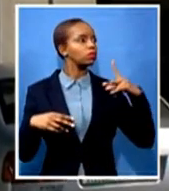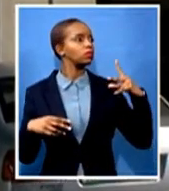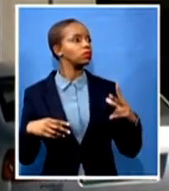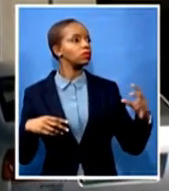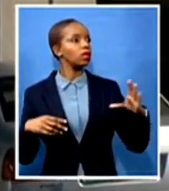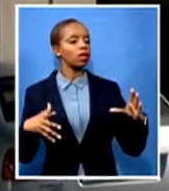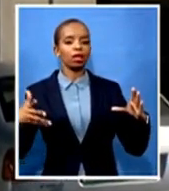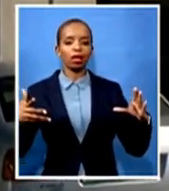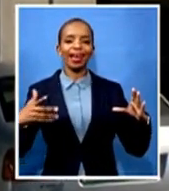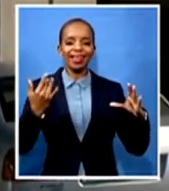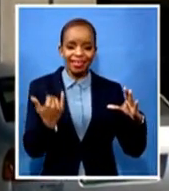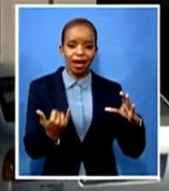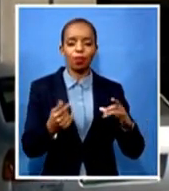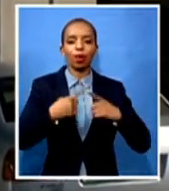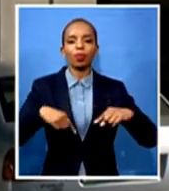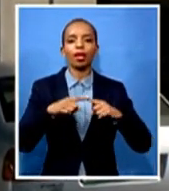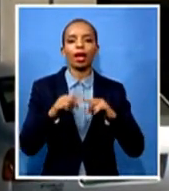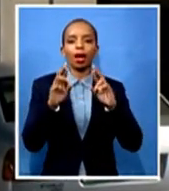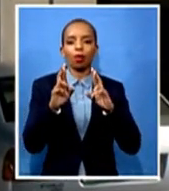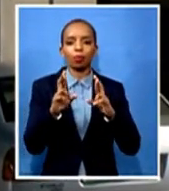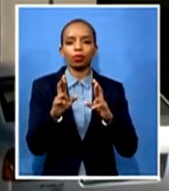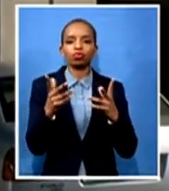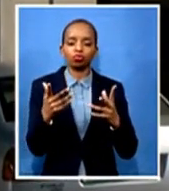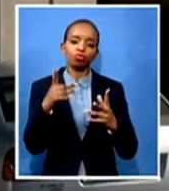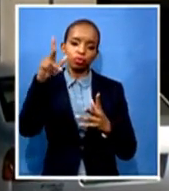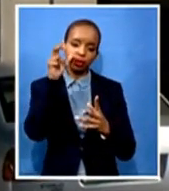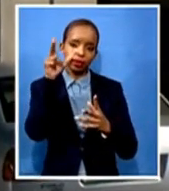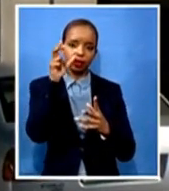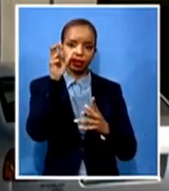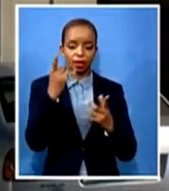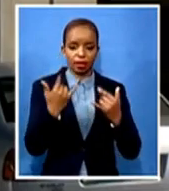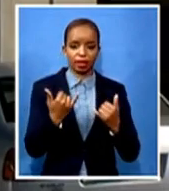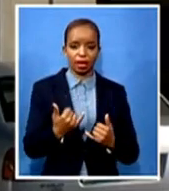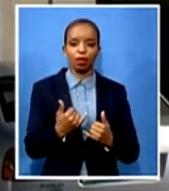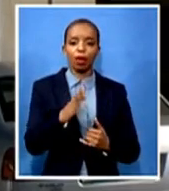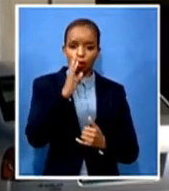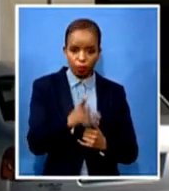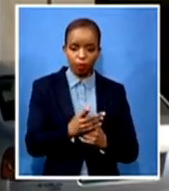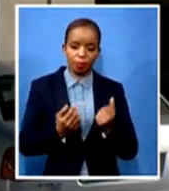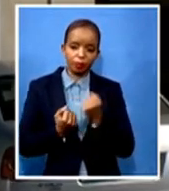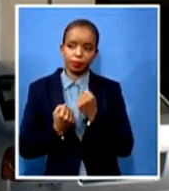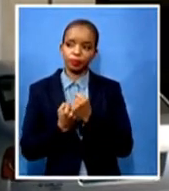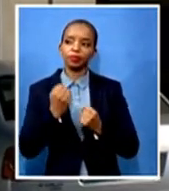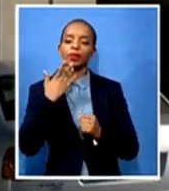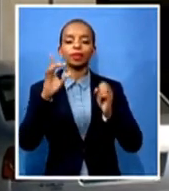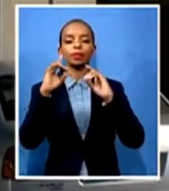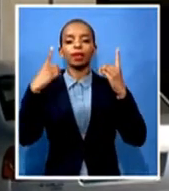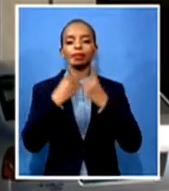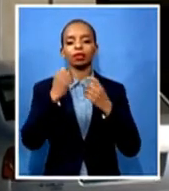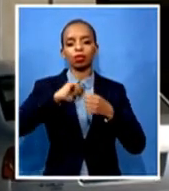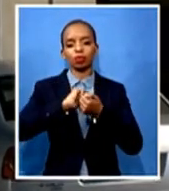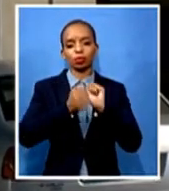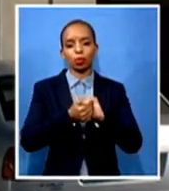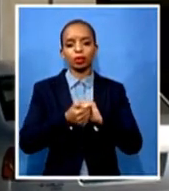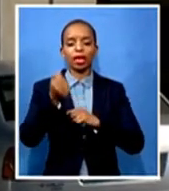he will be now backed by the Department of Sports and Arts and Culture. That's the word going around here, that he will be